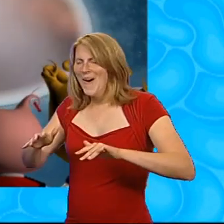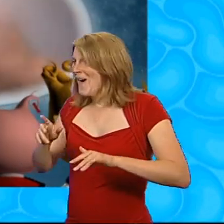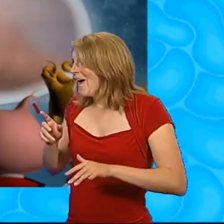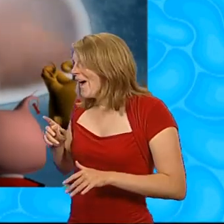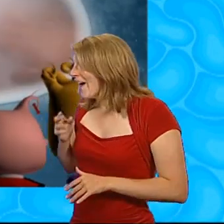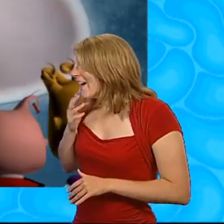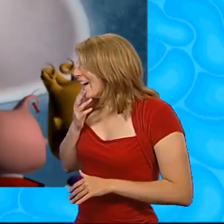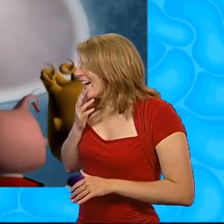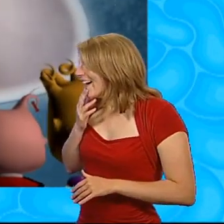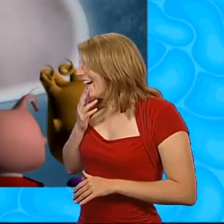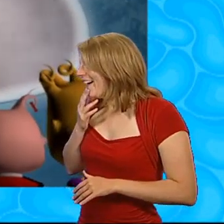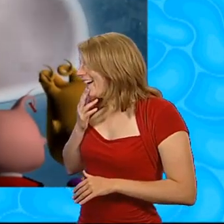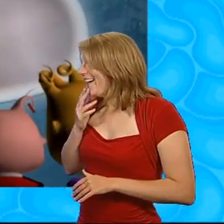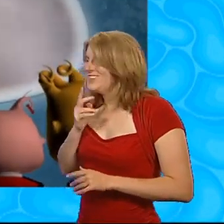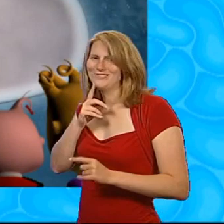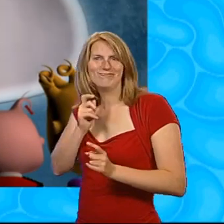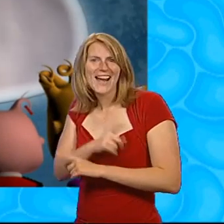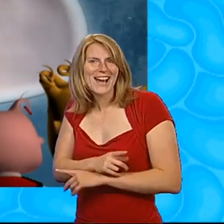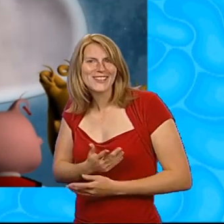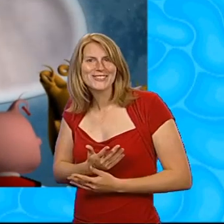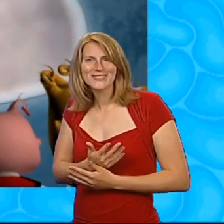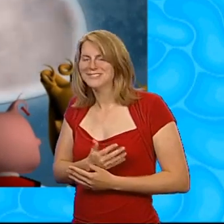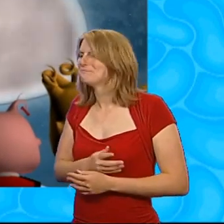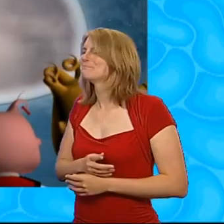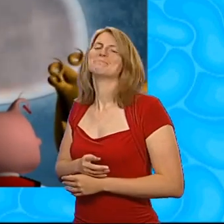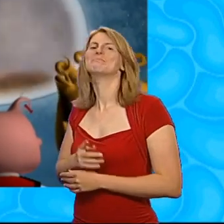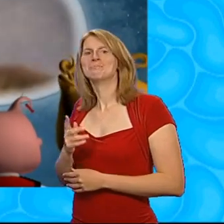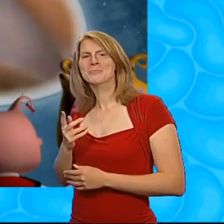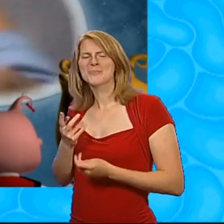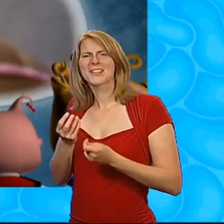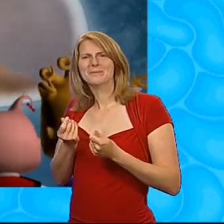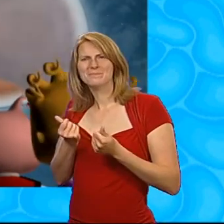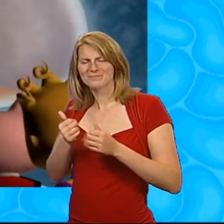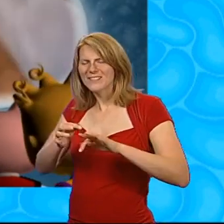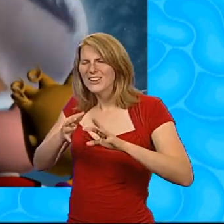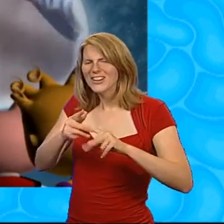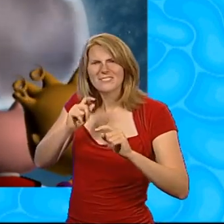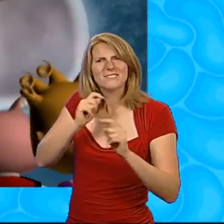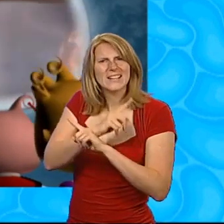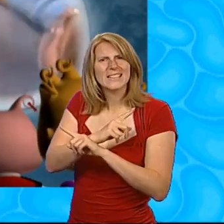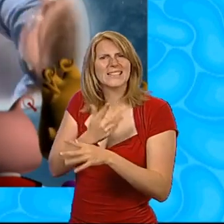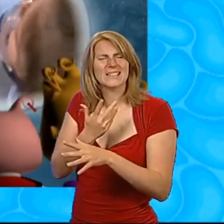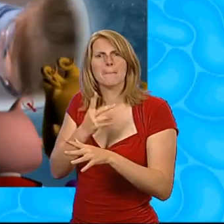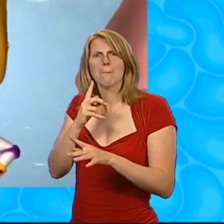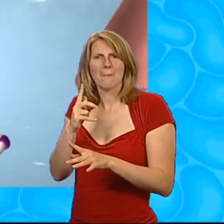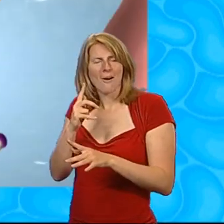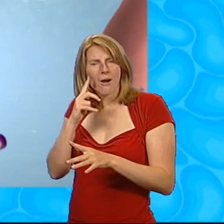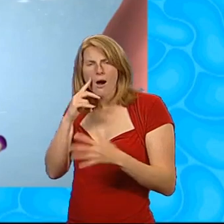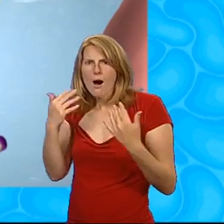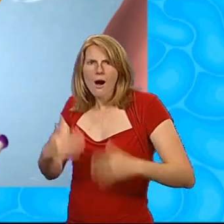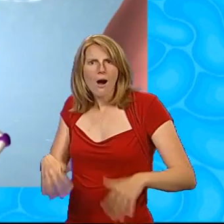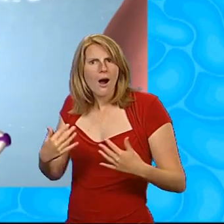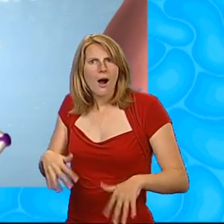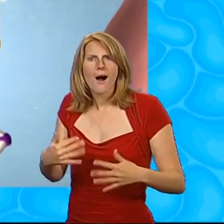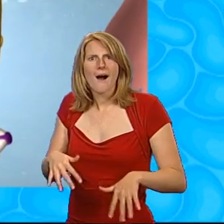It's a bit strange. Well, it may feel funny, Felix, but it sure looks amazing. Way to